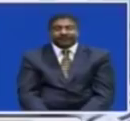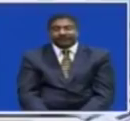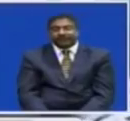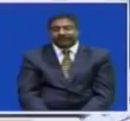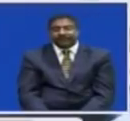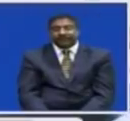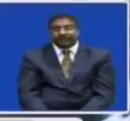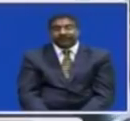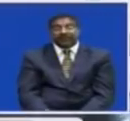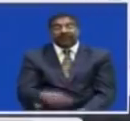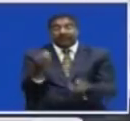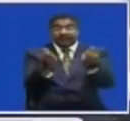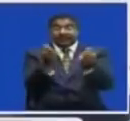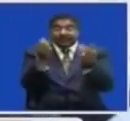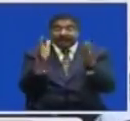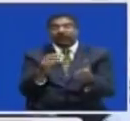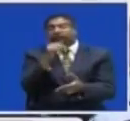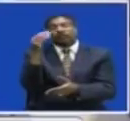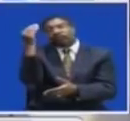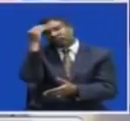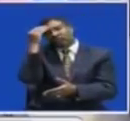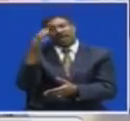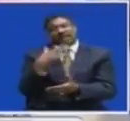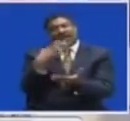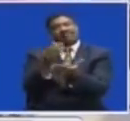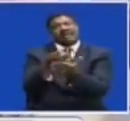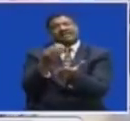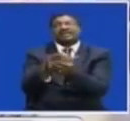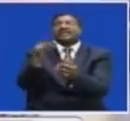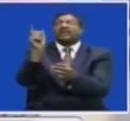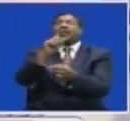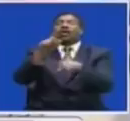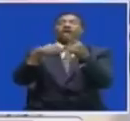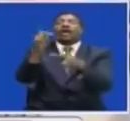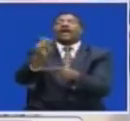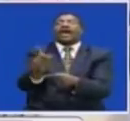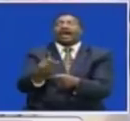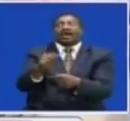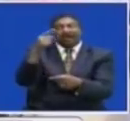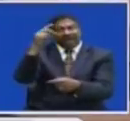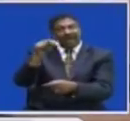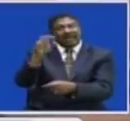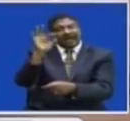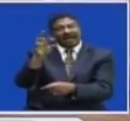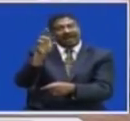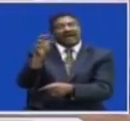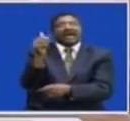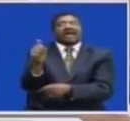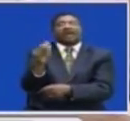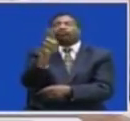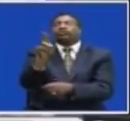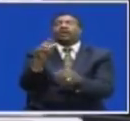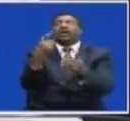This motorist does not know how his money paid to the National Road Fund Agency NRFA through Toe Plaza is used